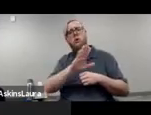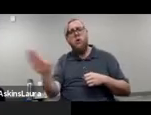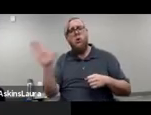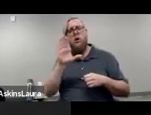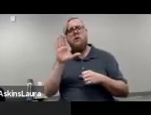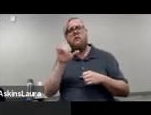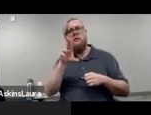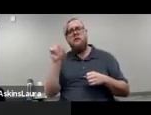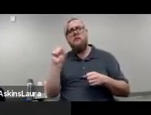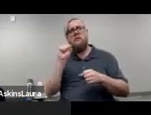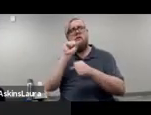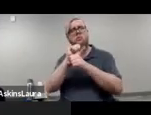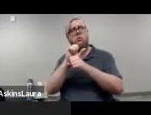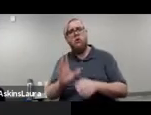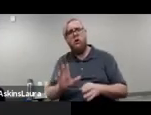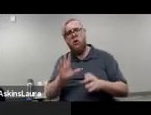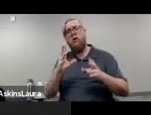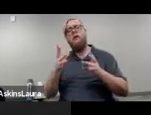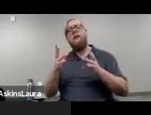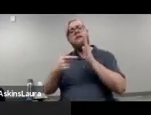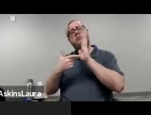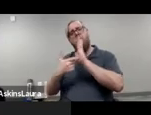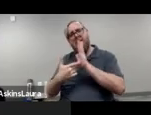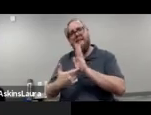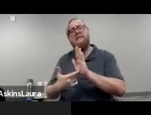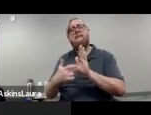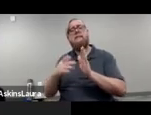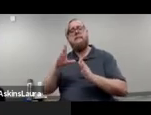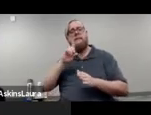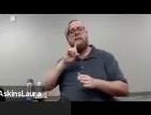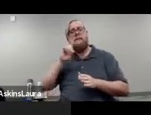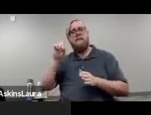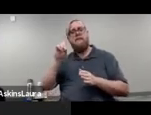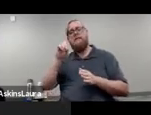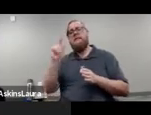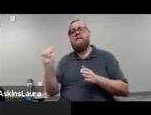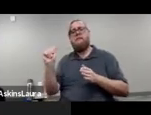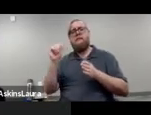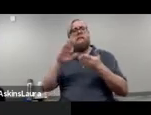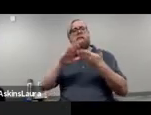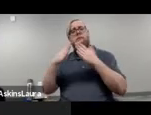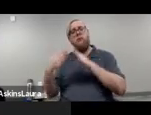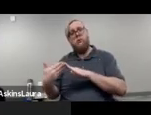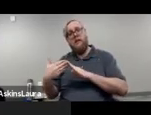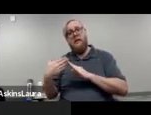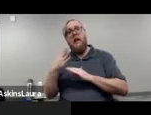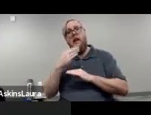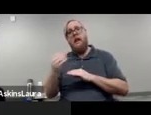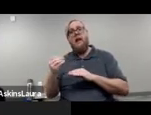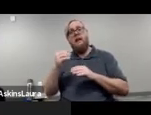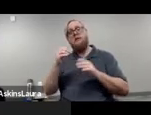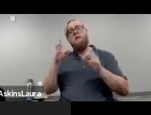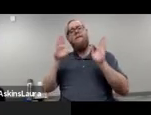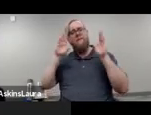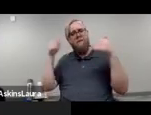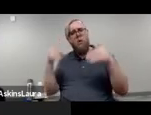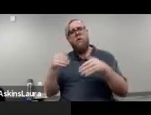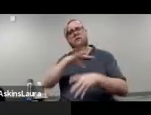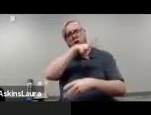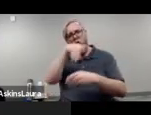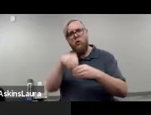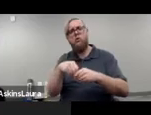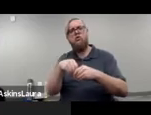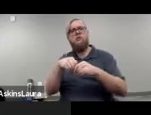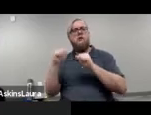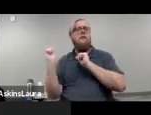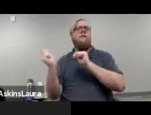truly reflect the community. And also, it moves the state for the inclusion of all